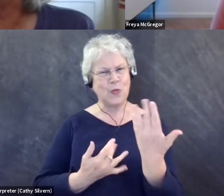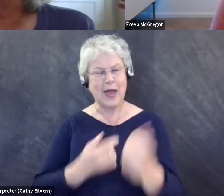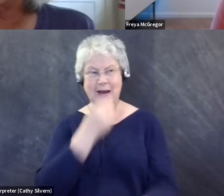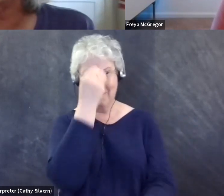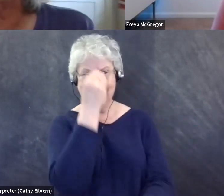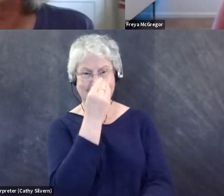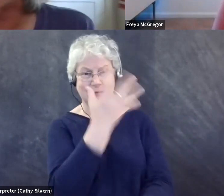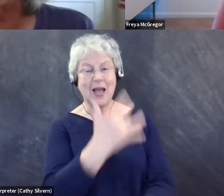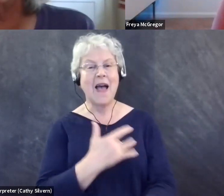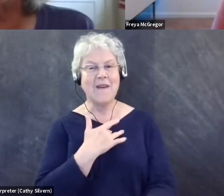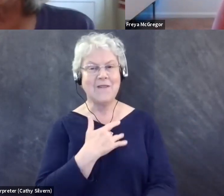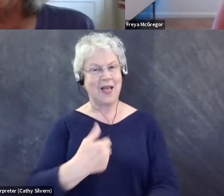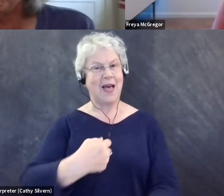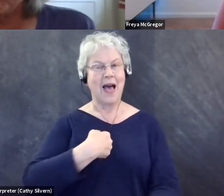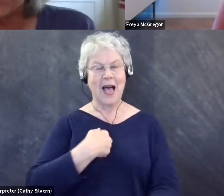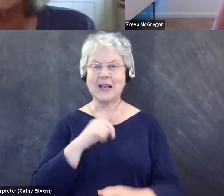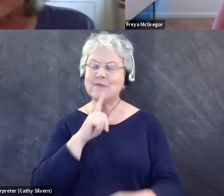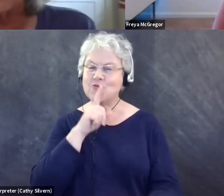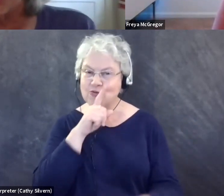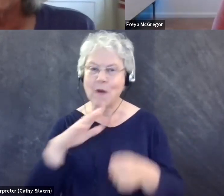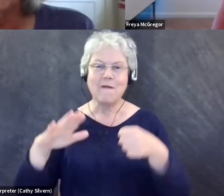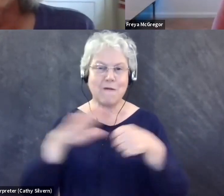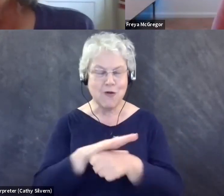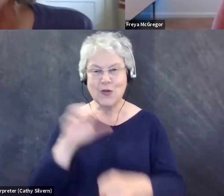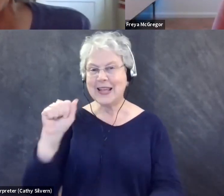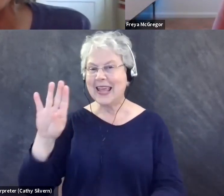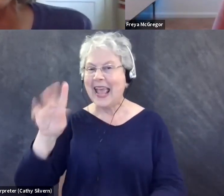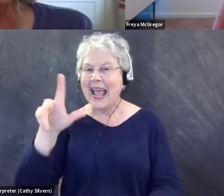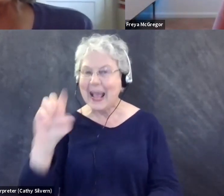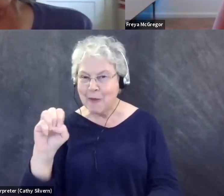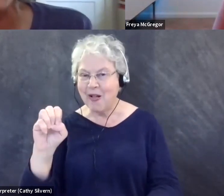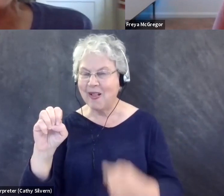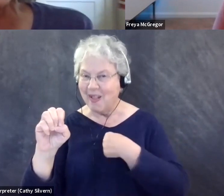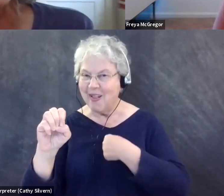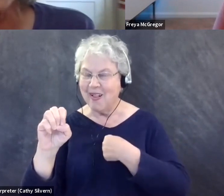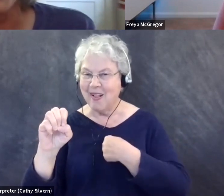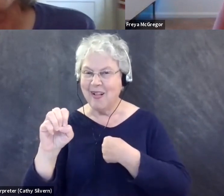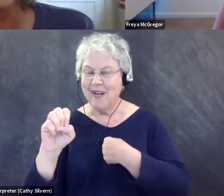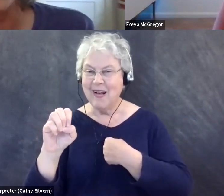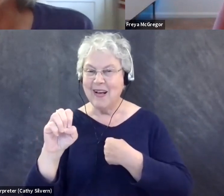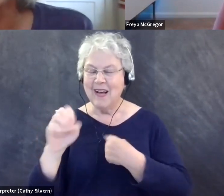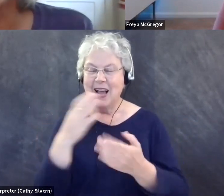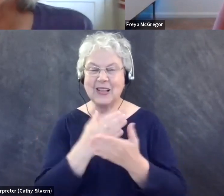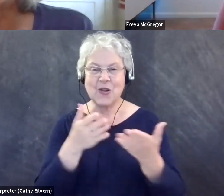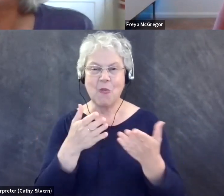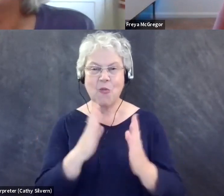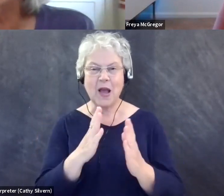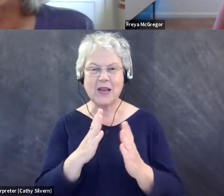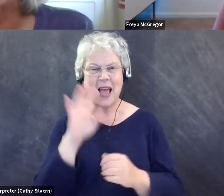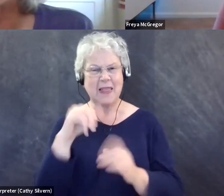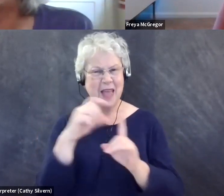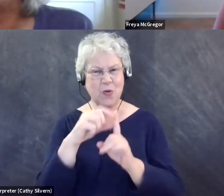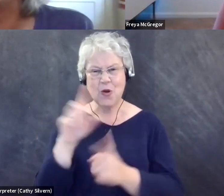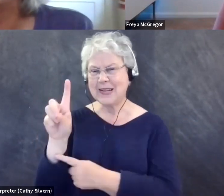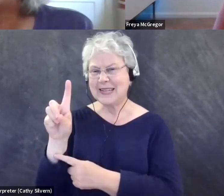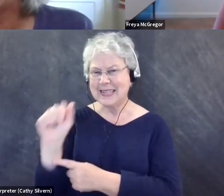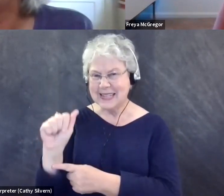that I feel like I am the most able person I know. And in some ways, when I hear the word disability